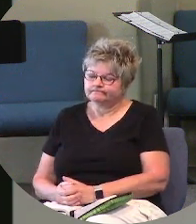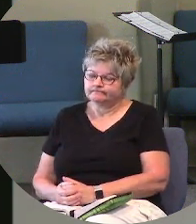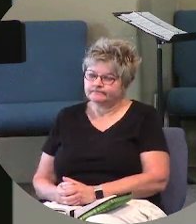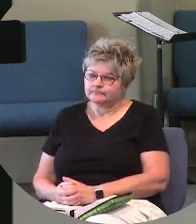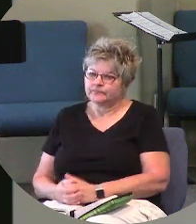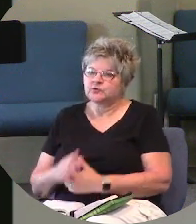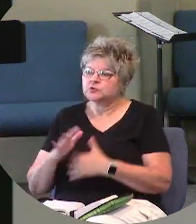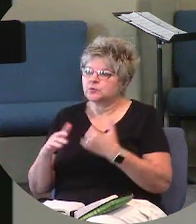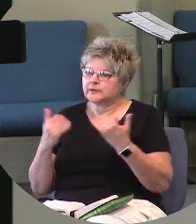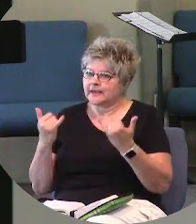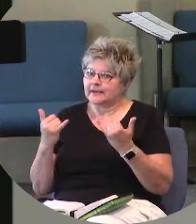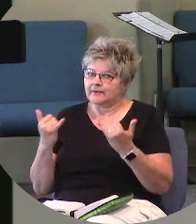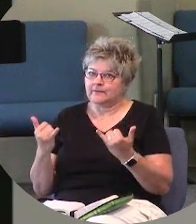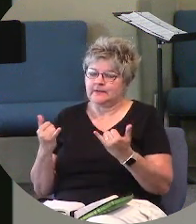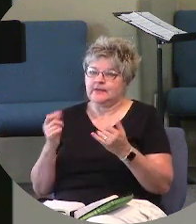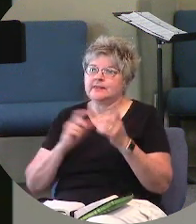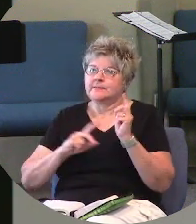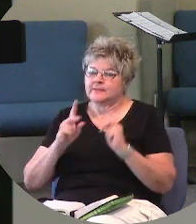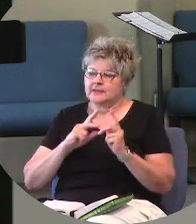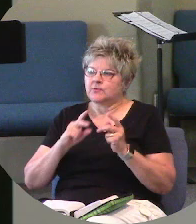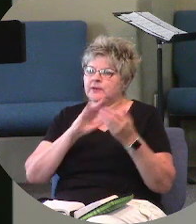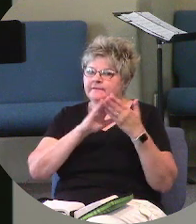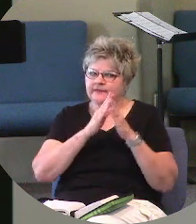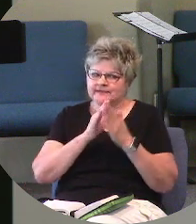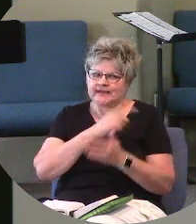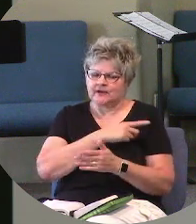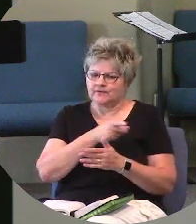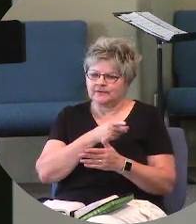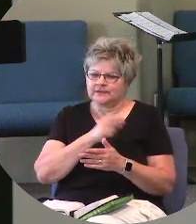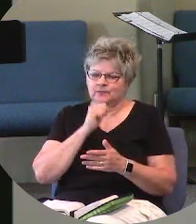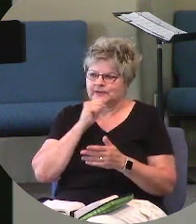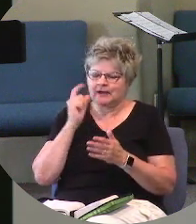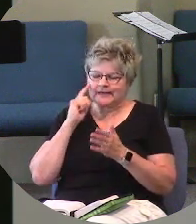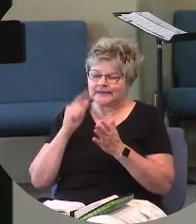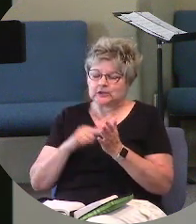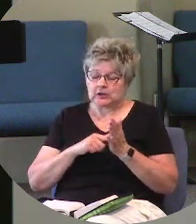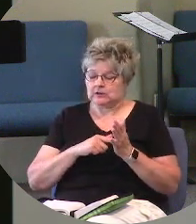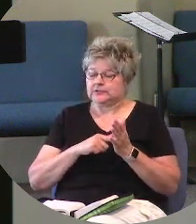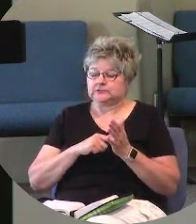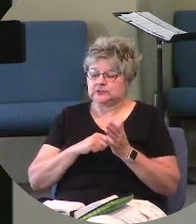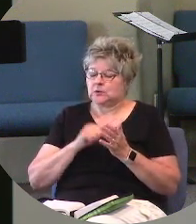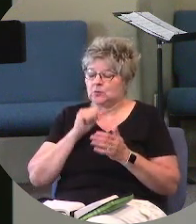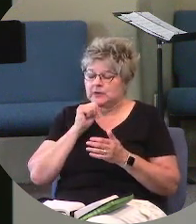so all of a sudden the people of the town that wouldn't acknowledge, wouldn't,